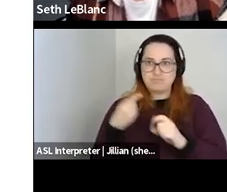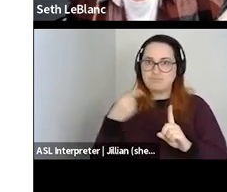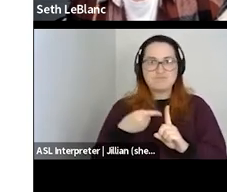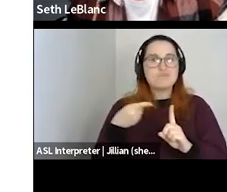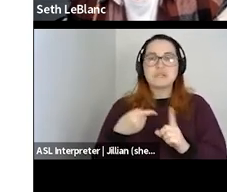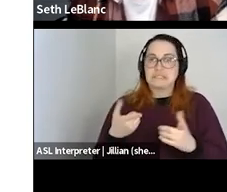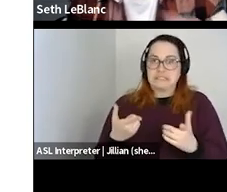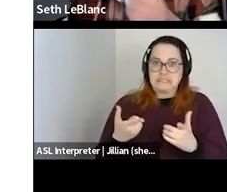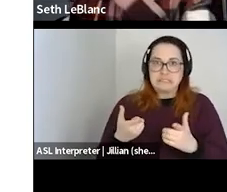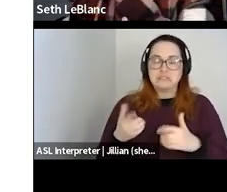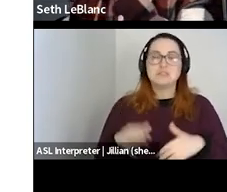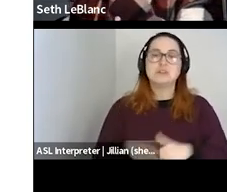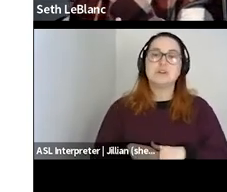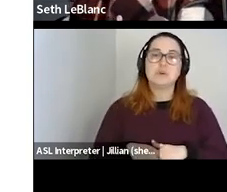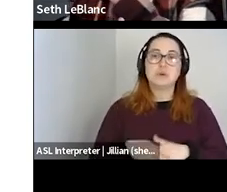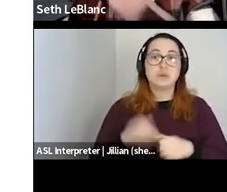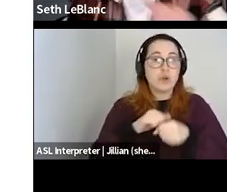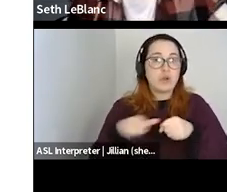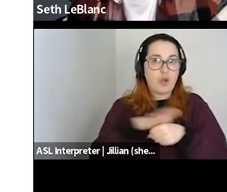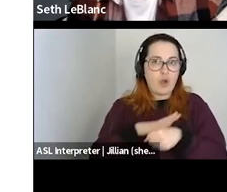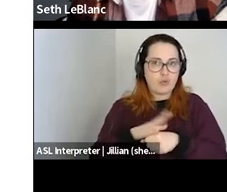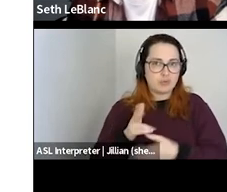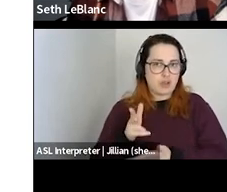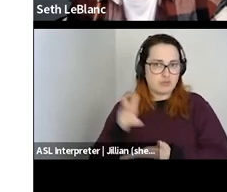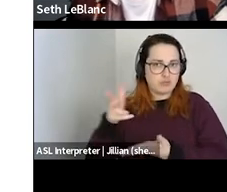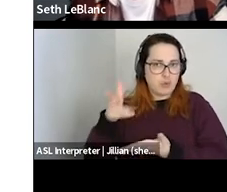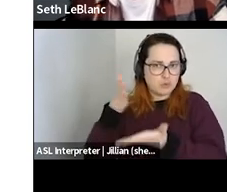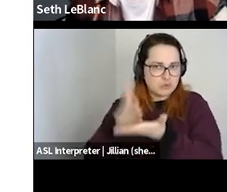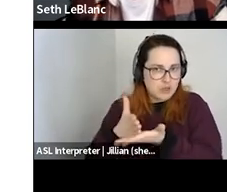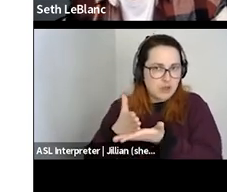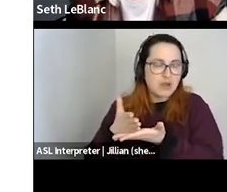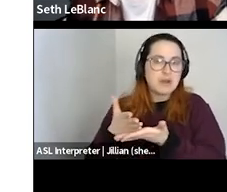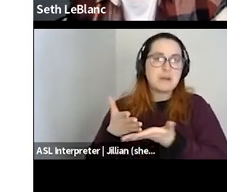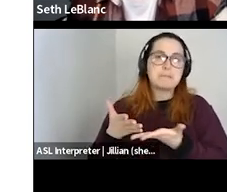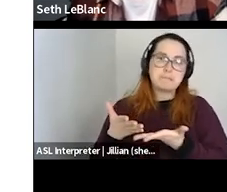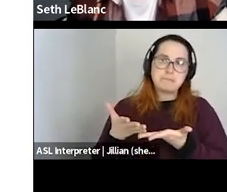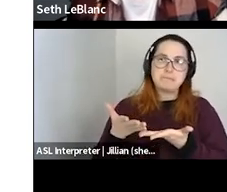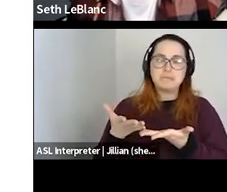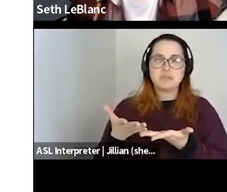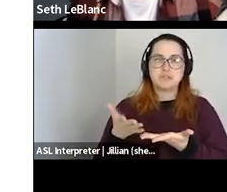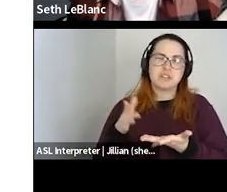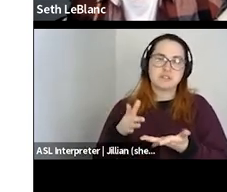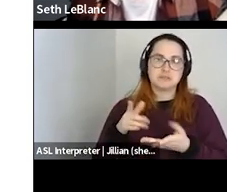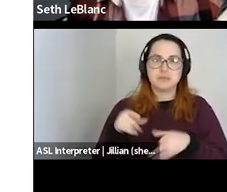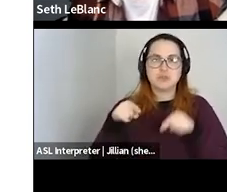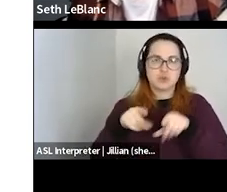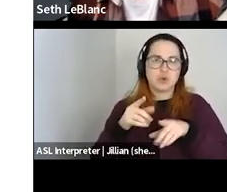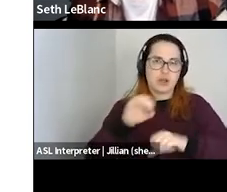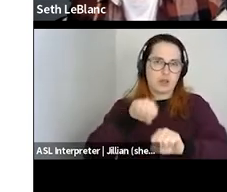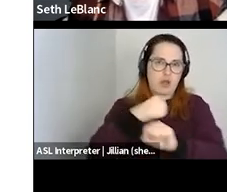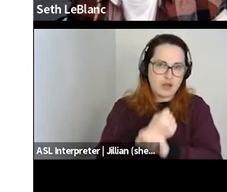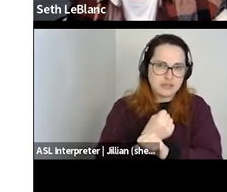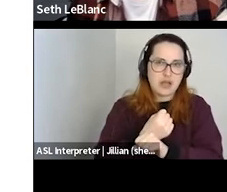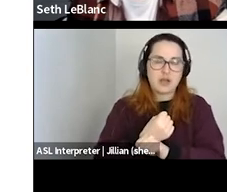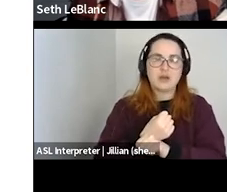COVID road stops for those traveling to procedures and appointments, and that's more relevant to during lockdowns when you have to provide proof of